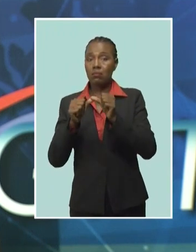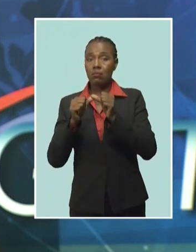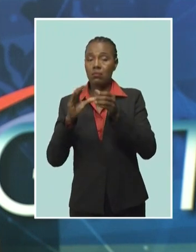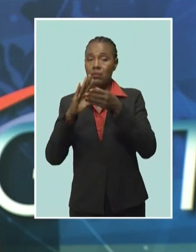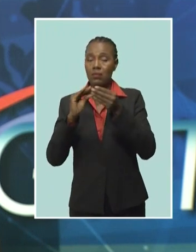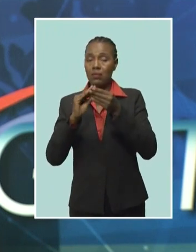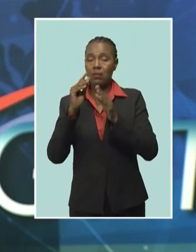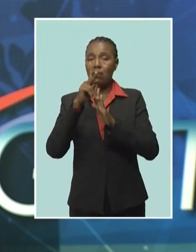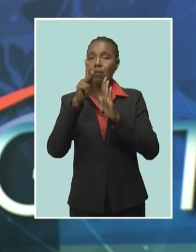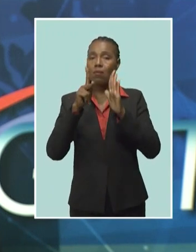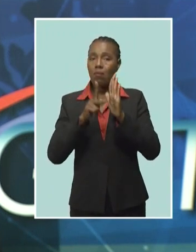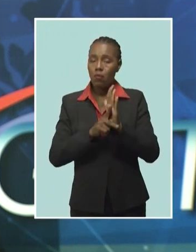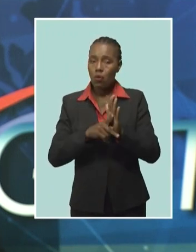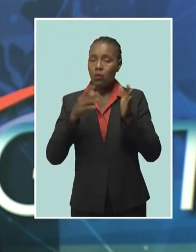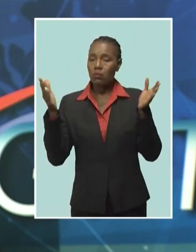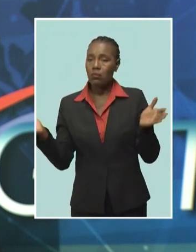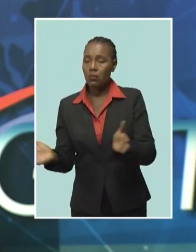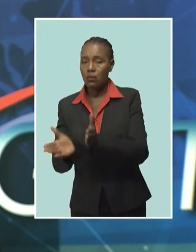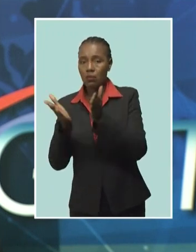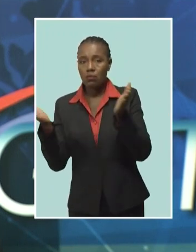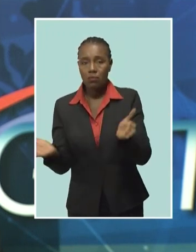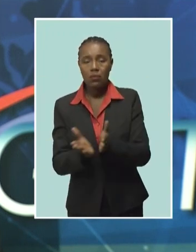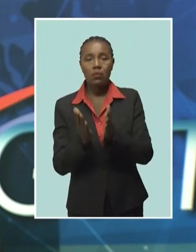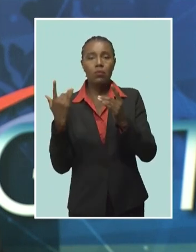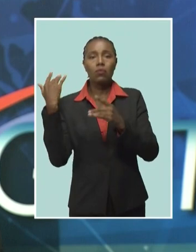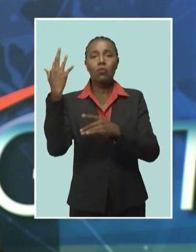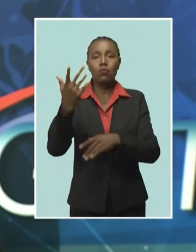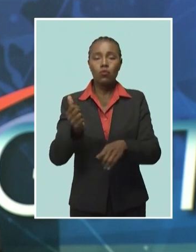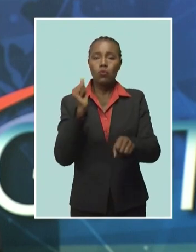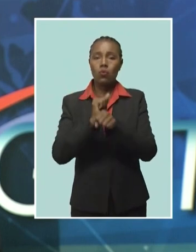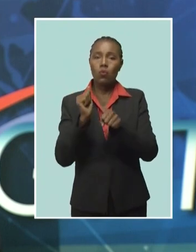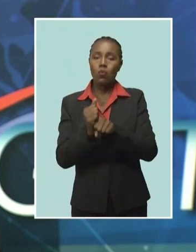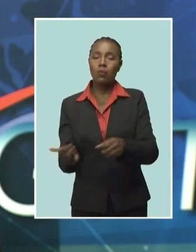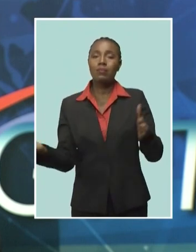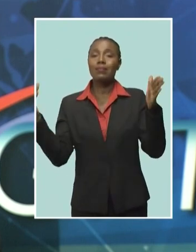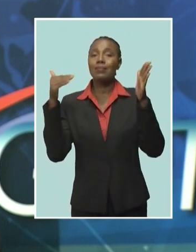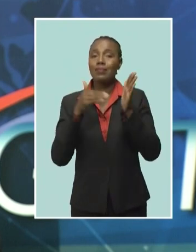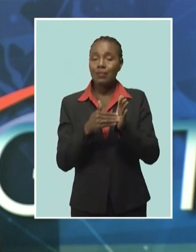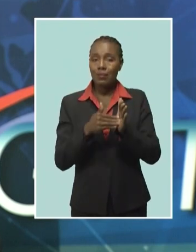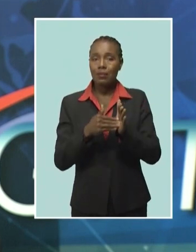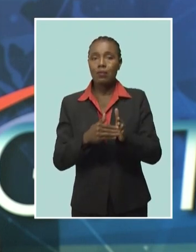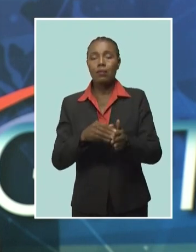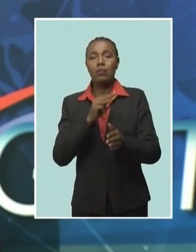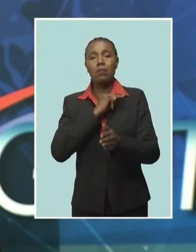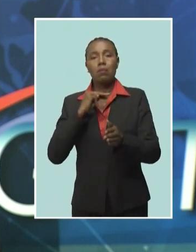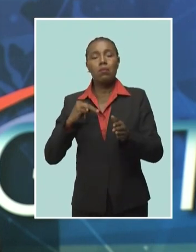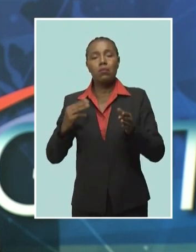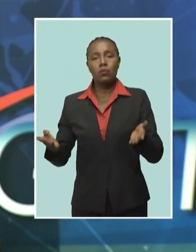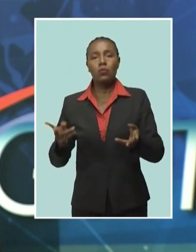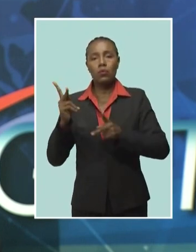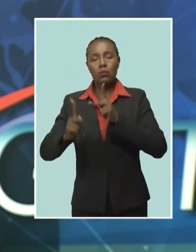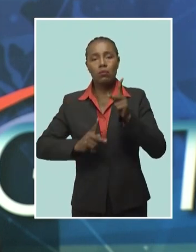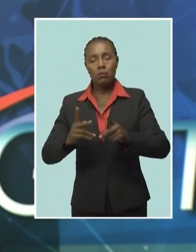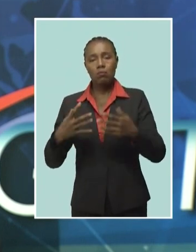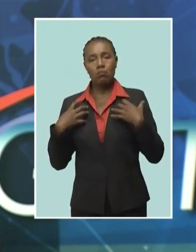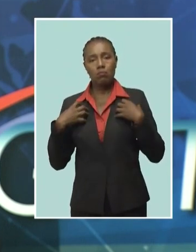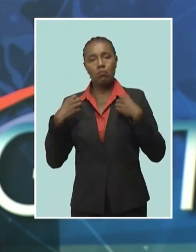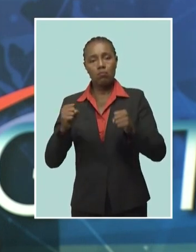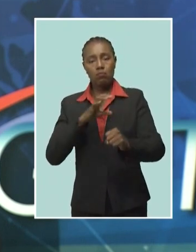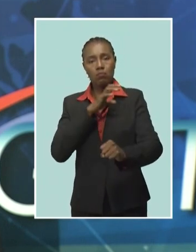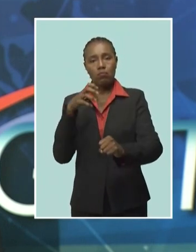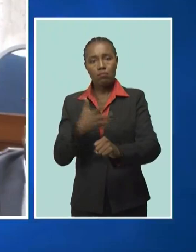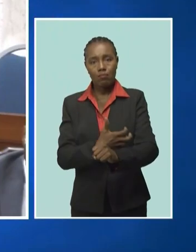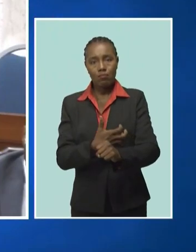work towards getting the individuals to be gainfully employed and the Ministry of People, Empowerment and Elder Affairs needs to be commended.